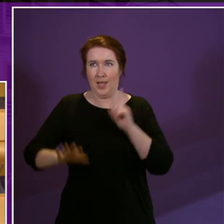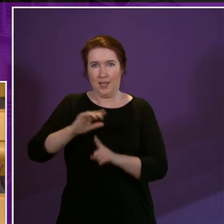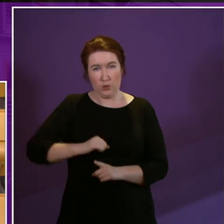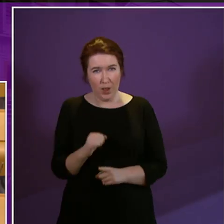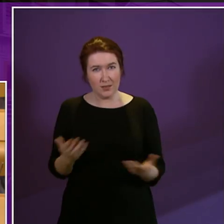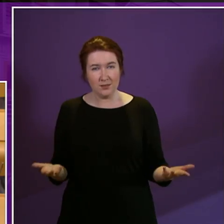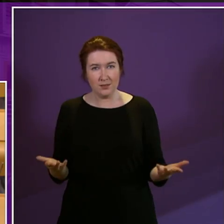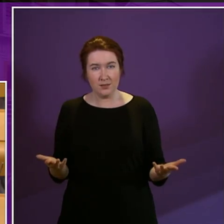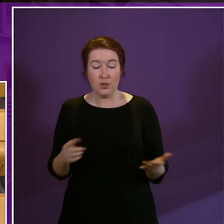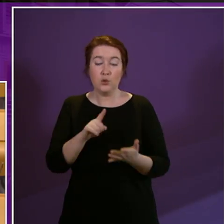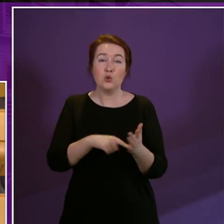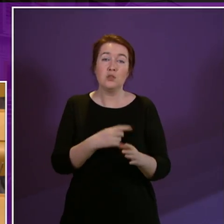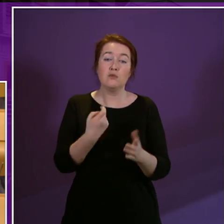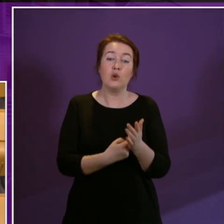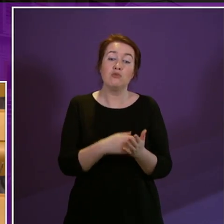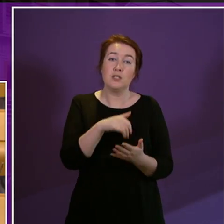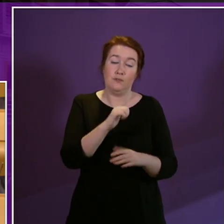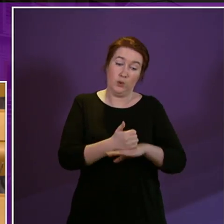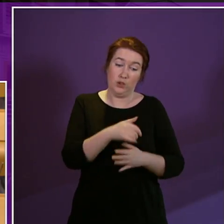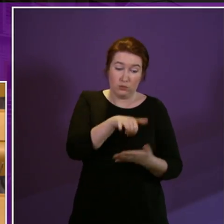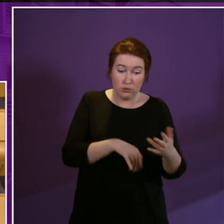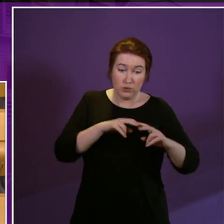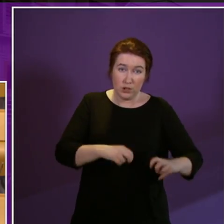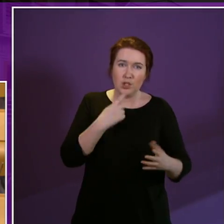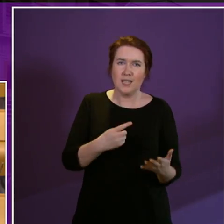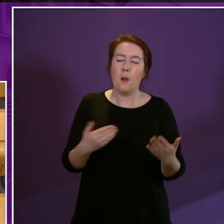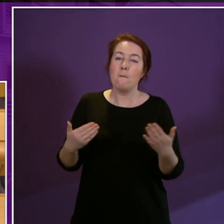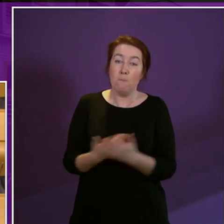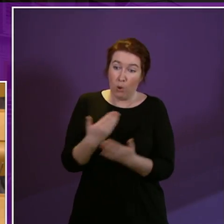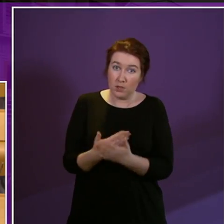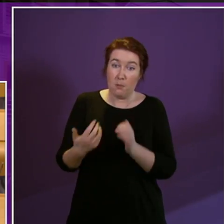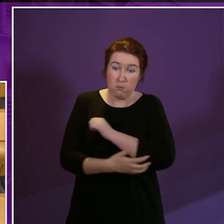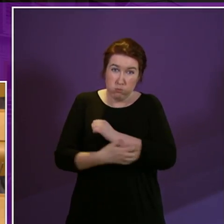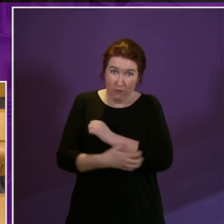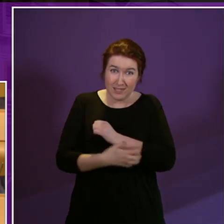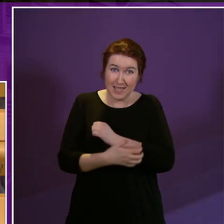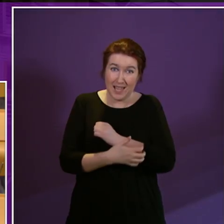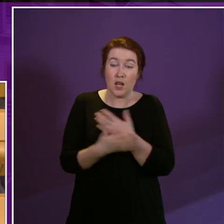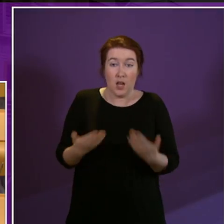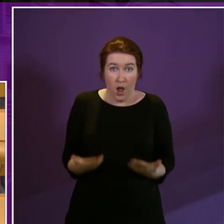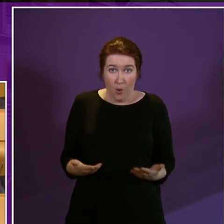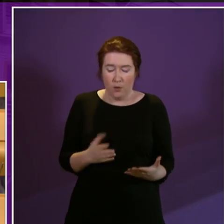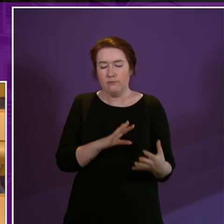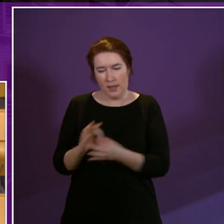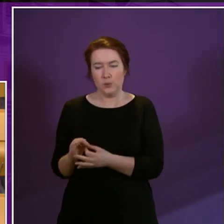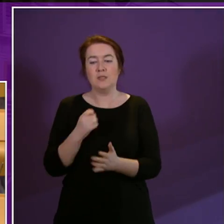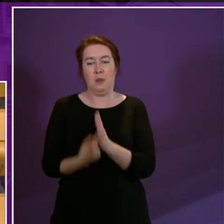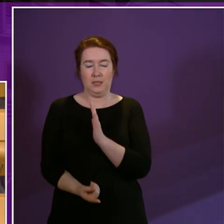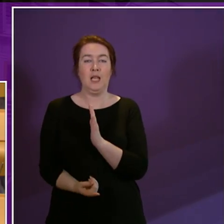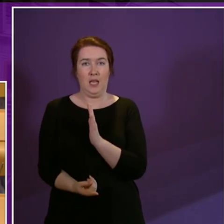The Joseph Rowntree Foundation goes on to say modern poverty is also increasingly linked with disability.